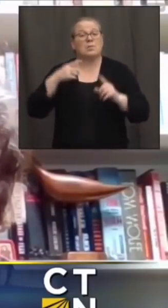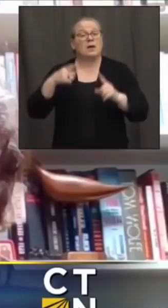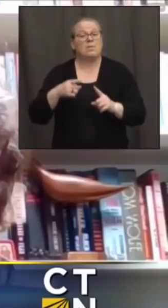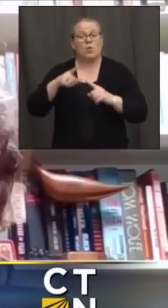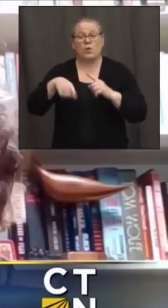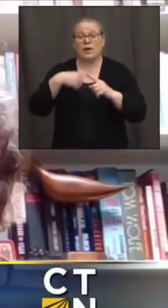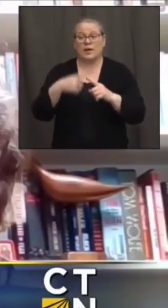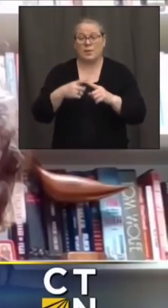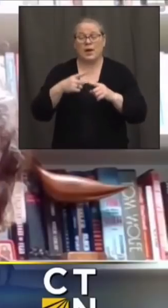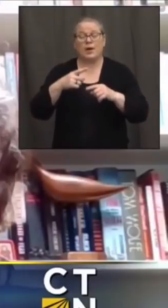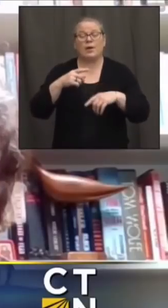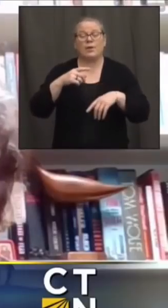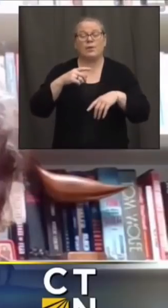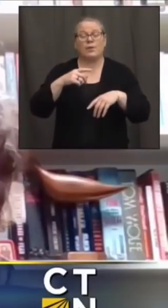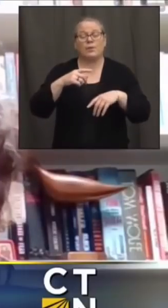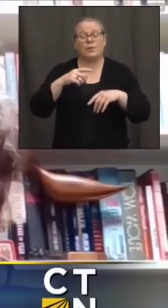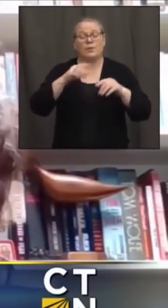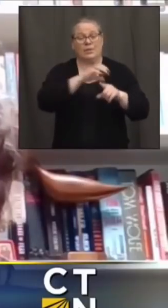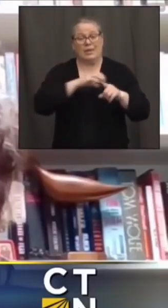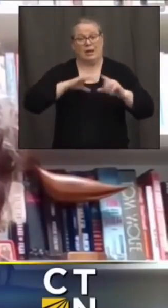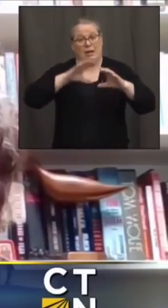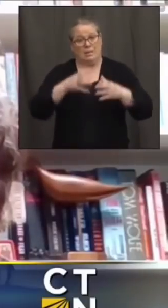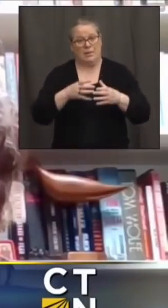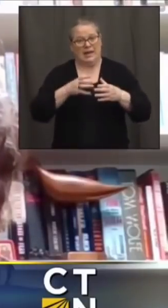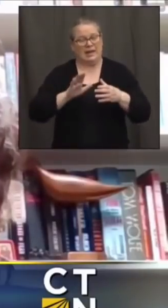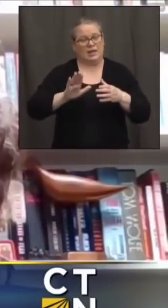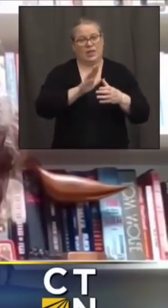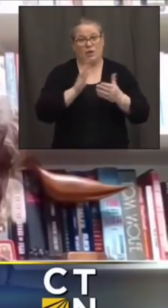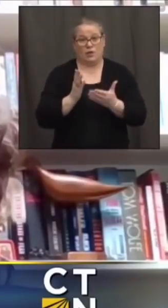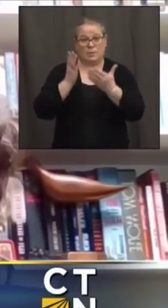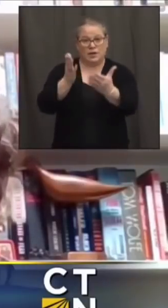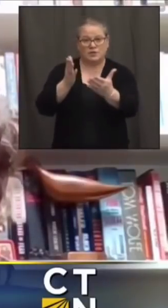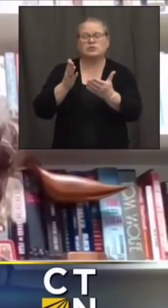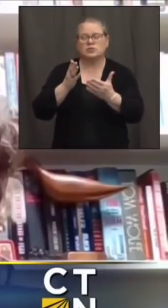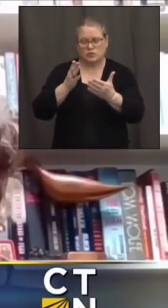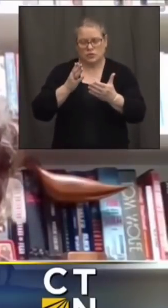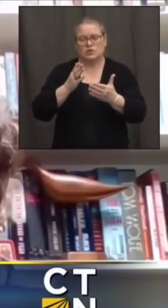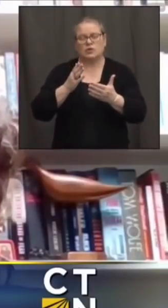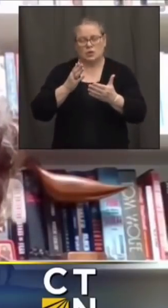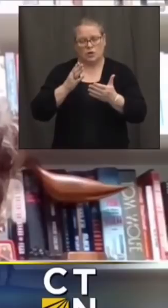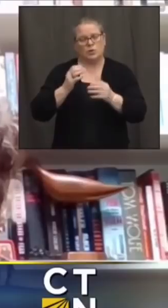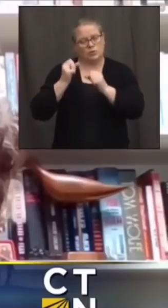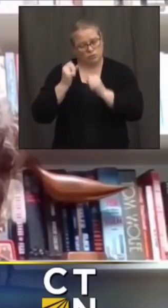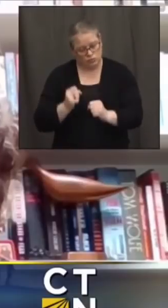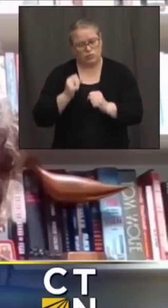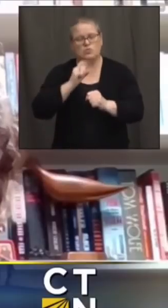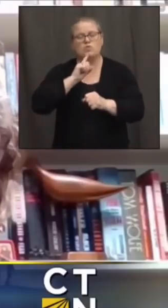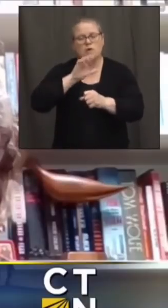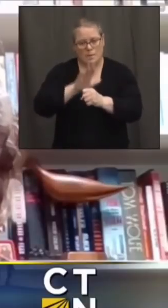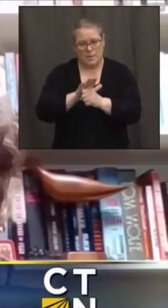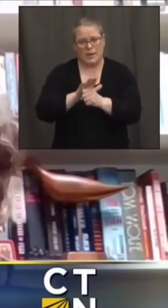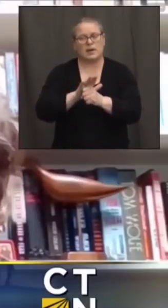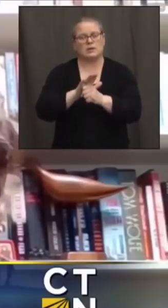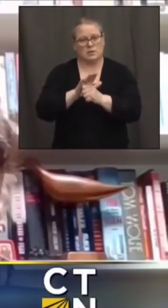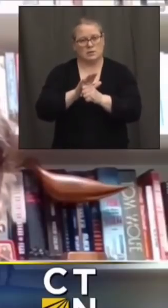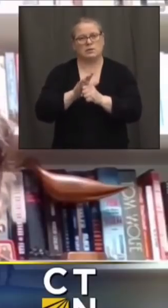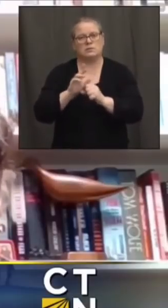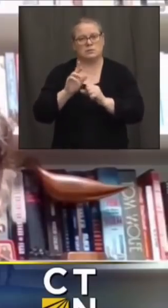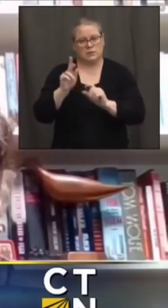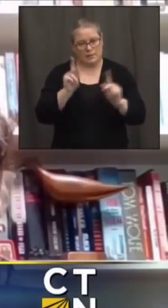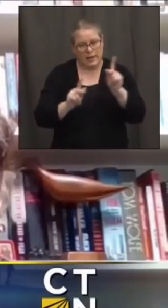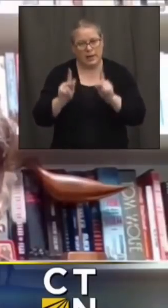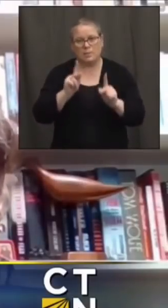subcommittees uh recommendations to the governor we are very committed to making sure that individuals who um